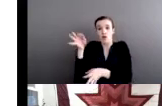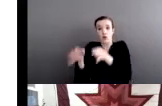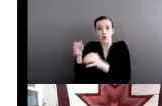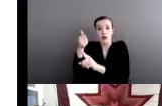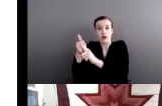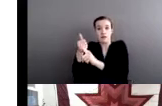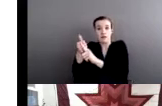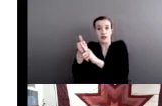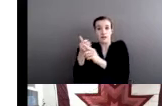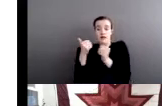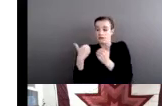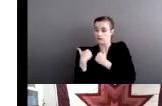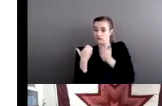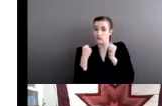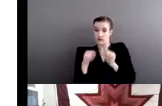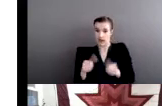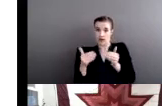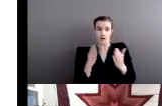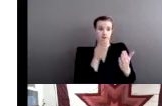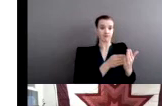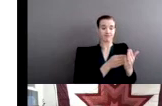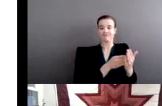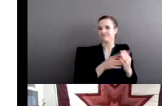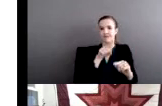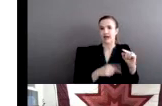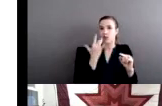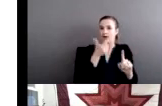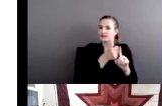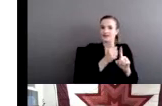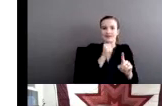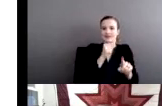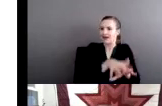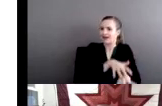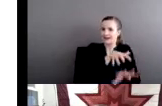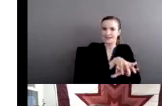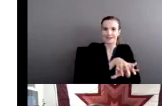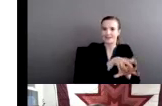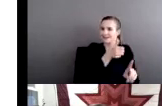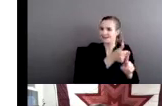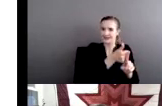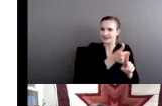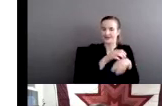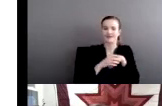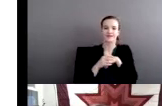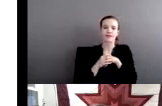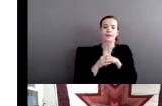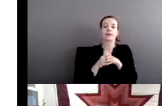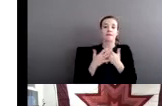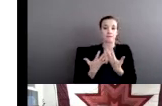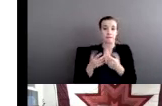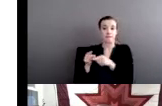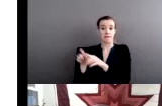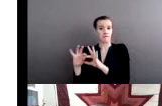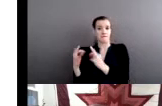him with a crime because he's non-Indian. So instead, what this family did is decided to